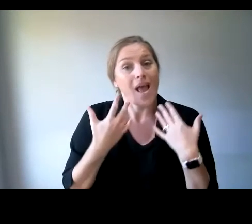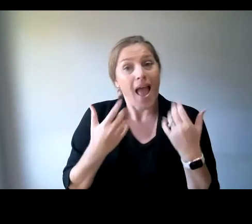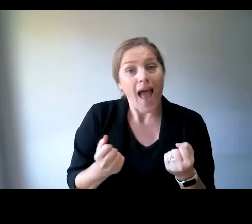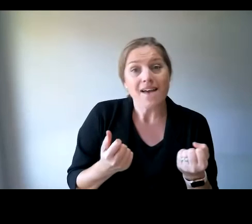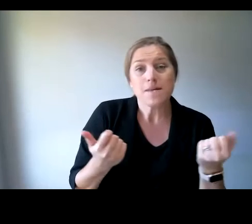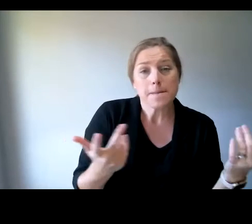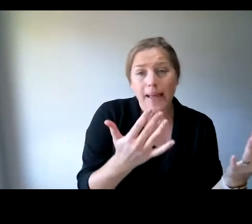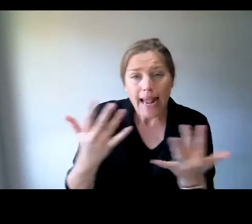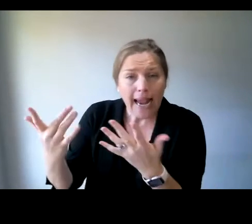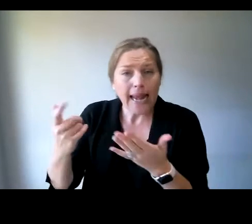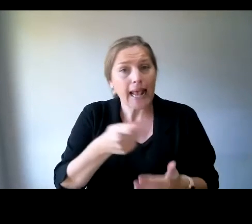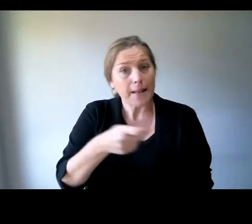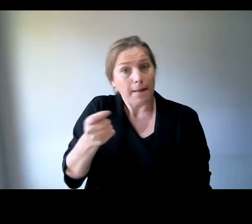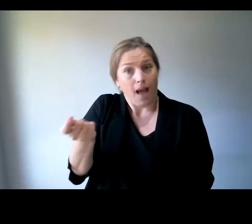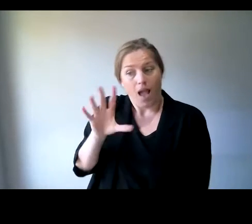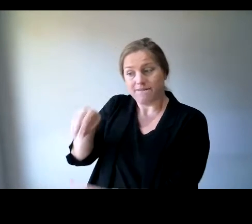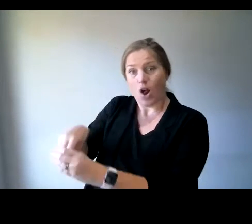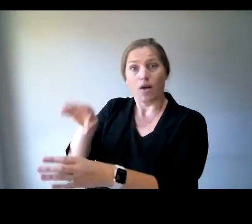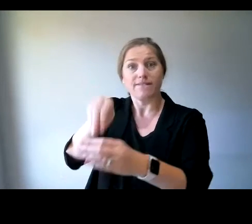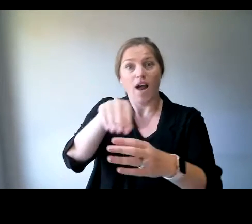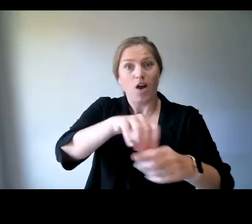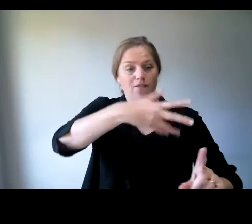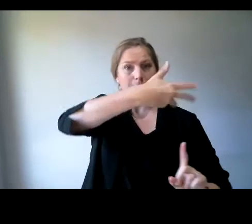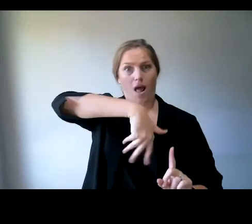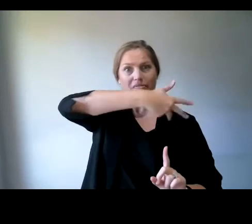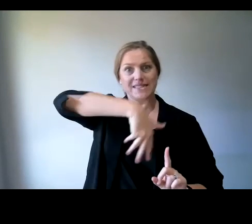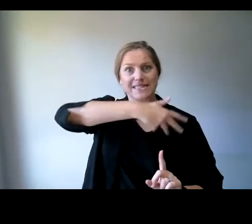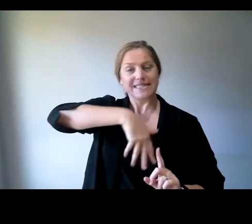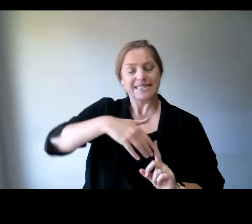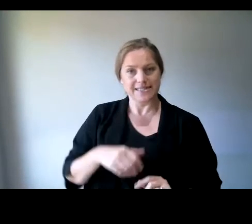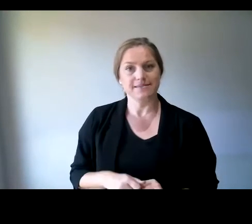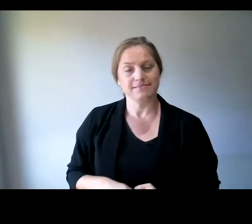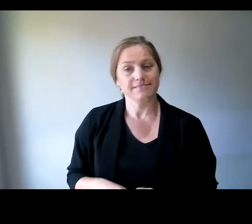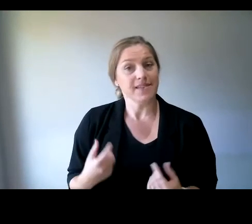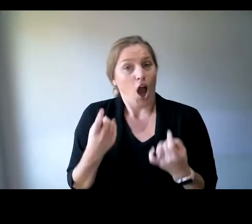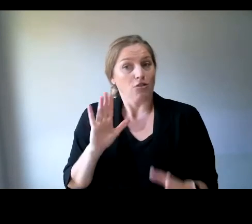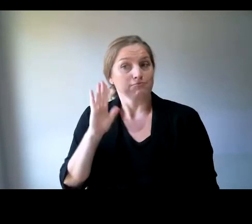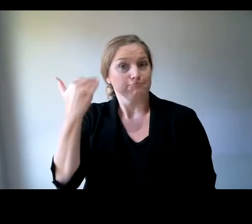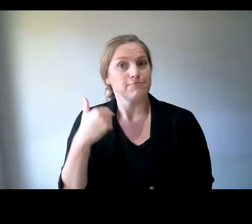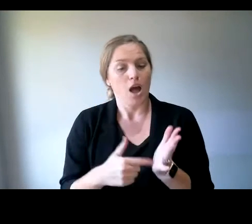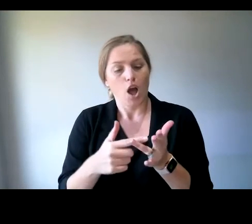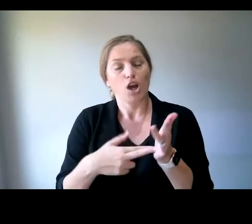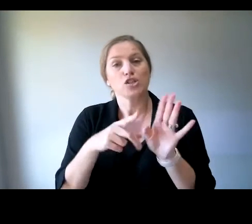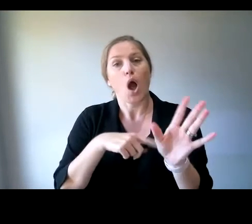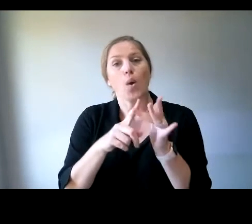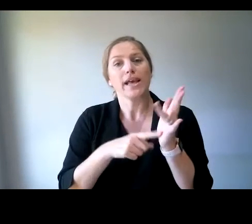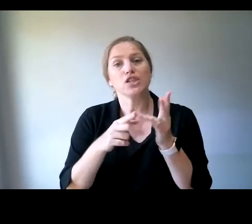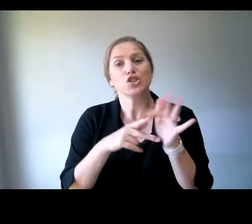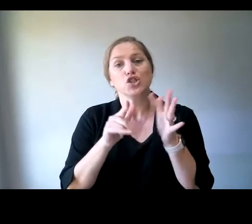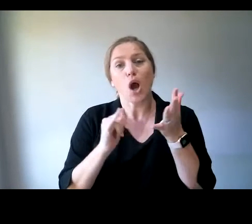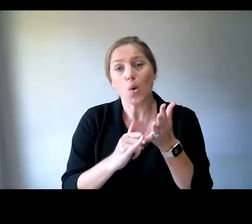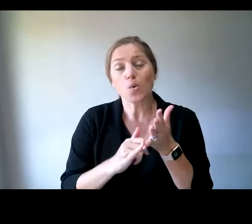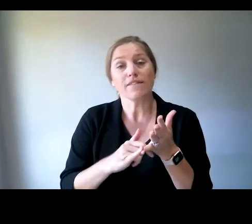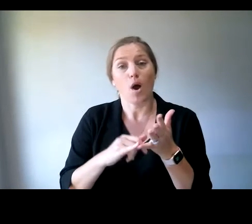organisations, busily helping behind the scenes. I've already mentioned we've got Tony Jones from Spinal Cord Injuries Australia. He's helping